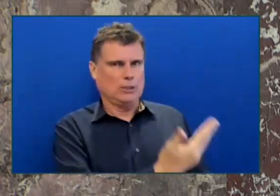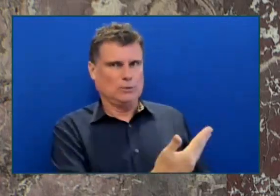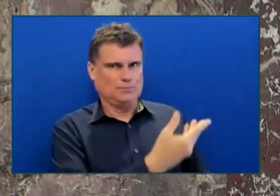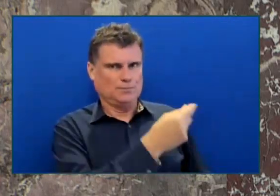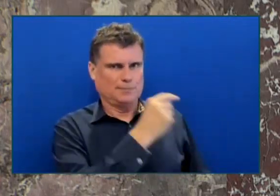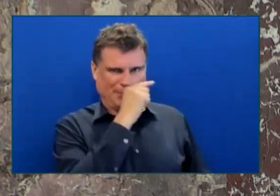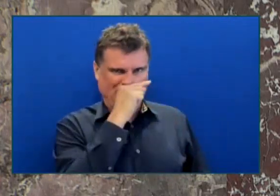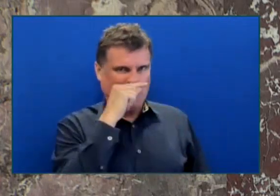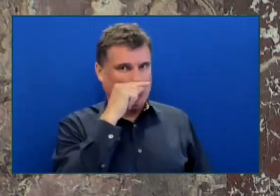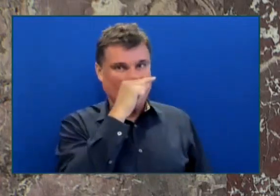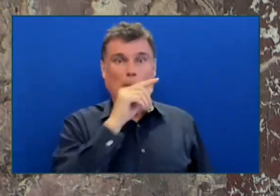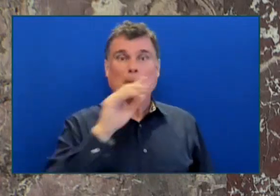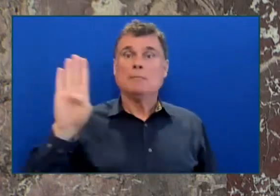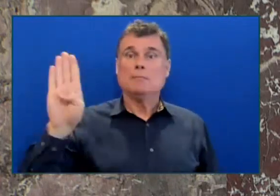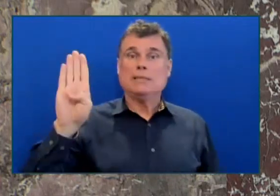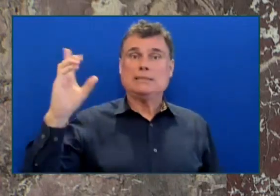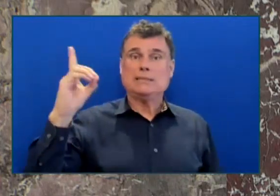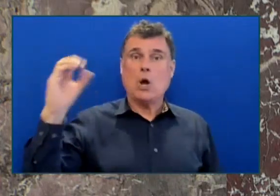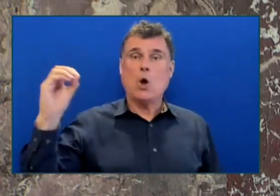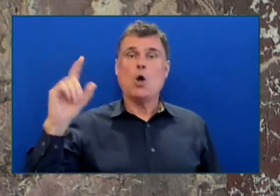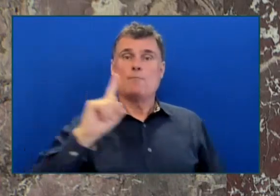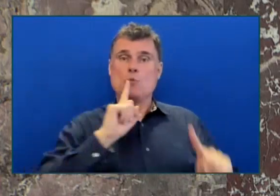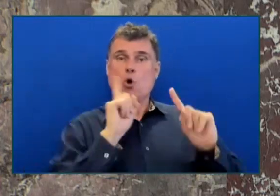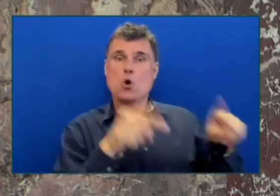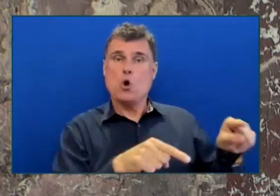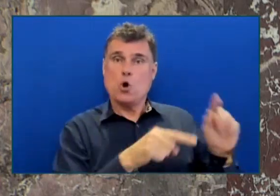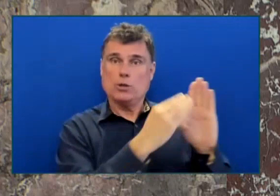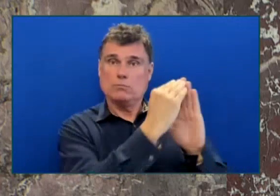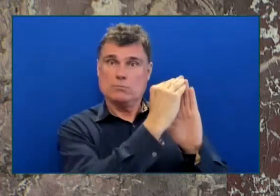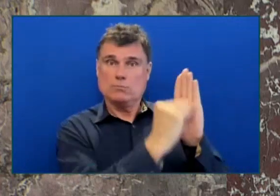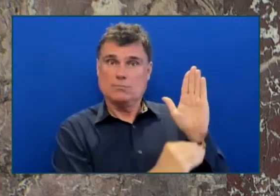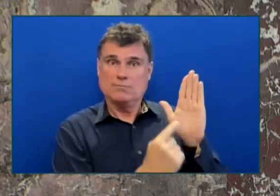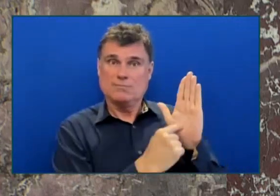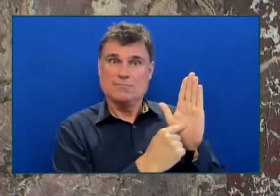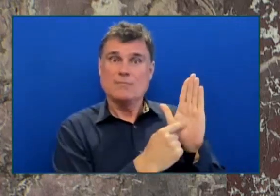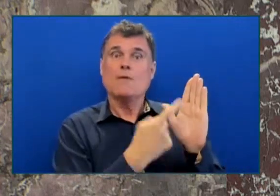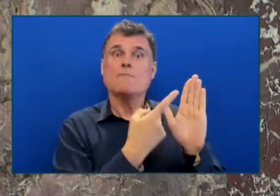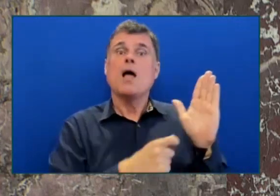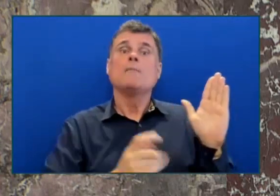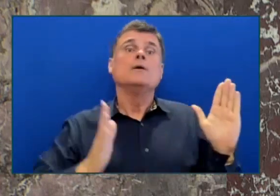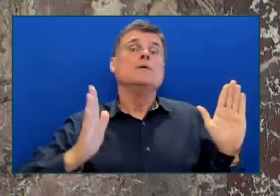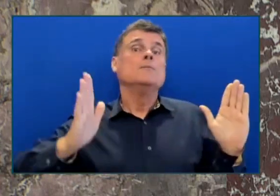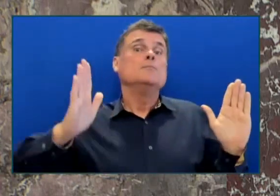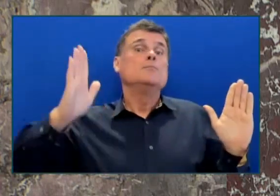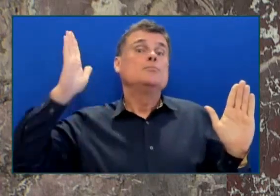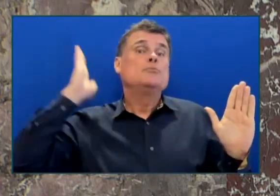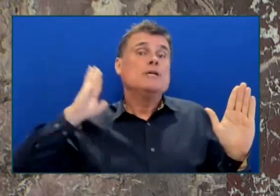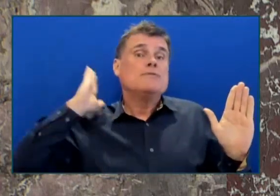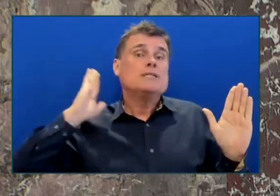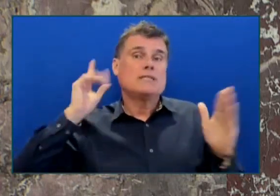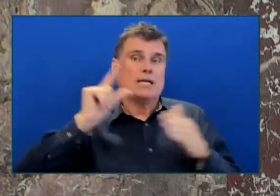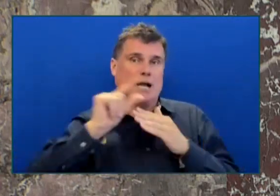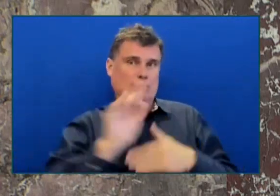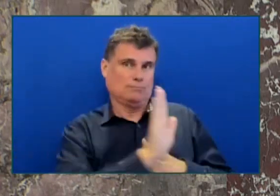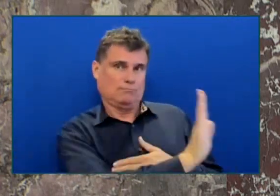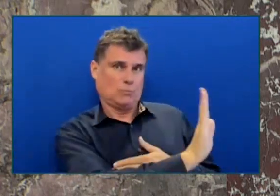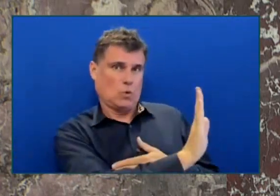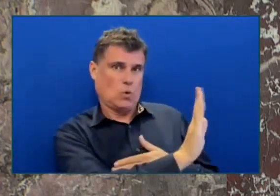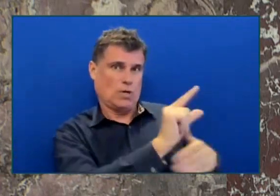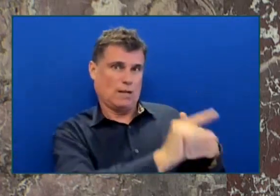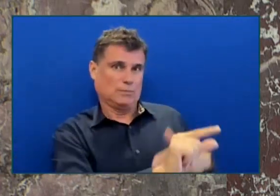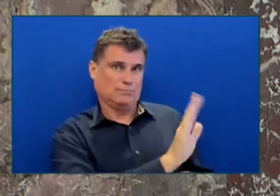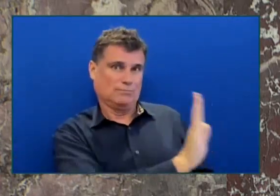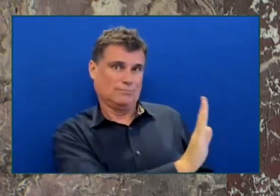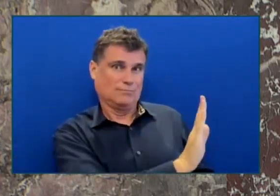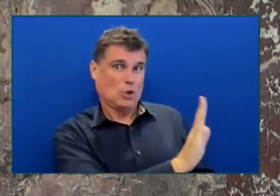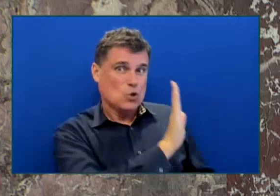was initiated under the previous administration and covered their time in government. Now, I have been accused of a number of